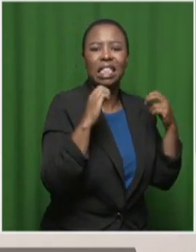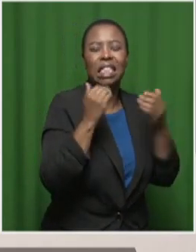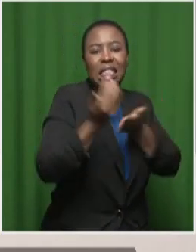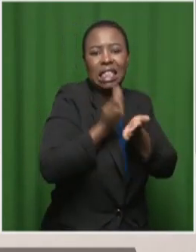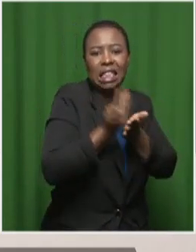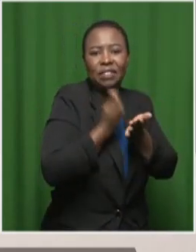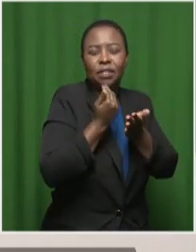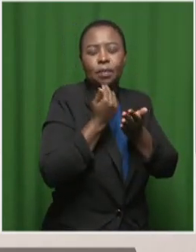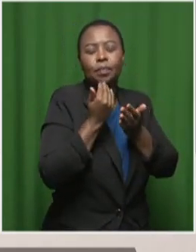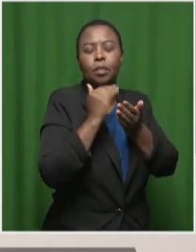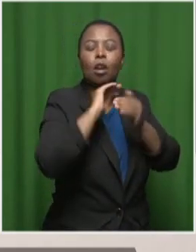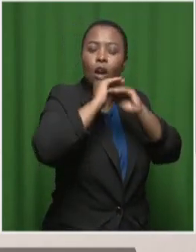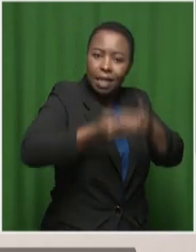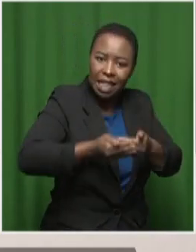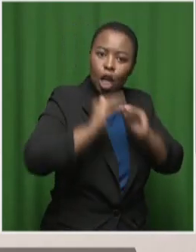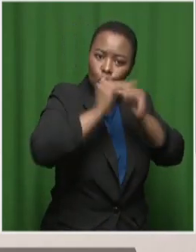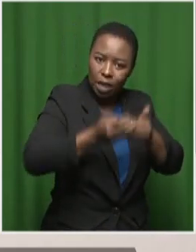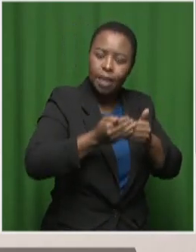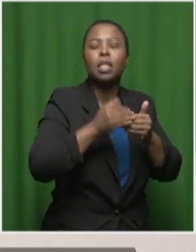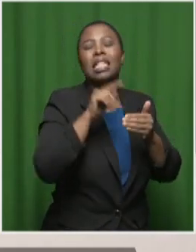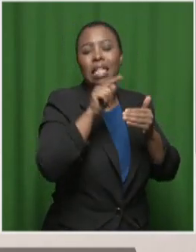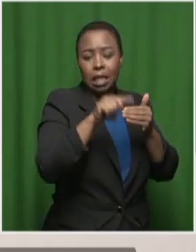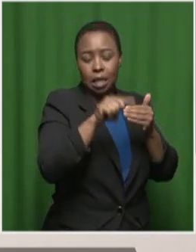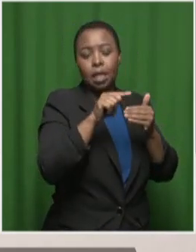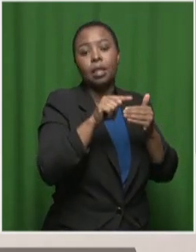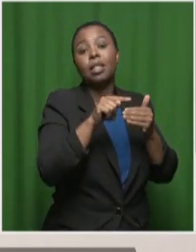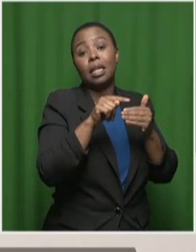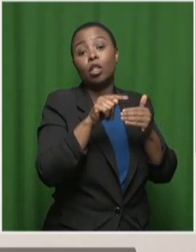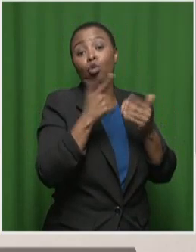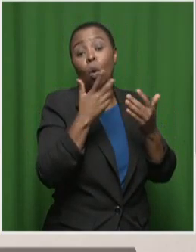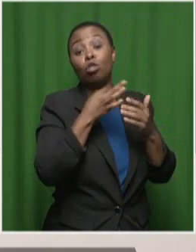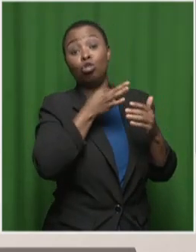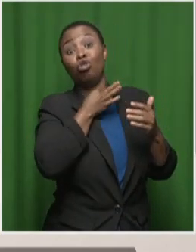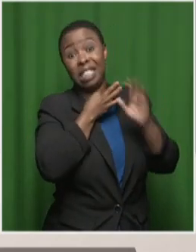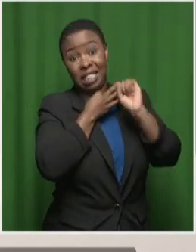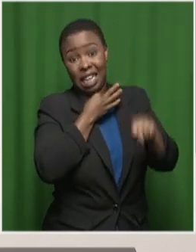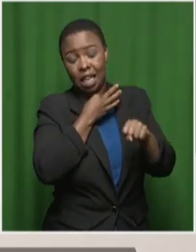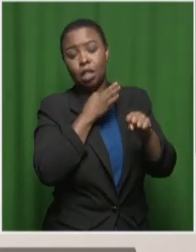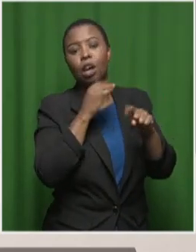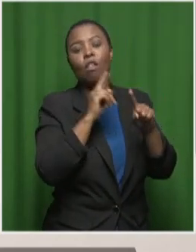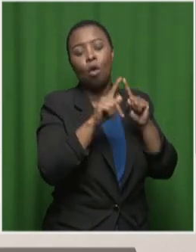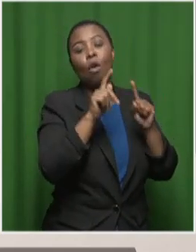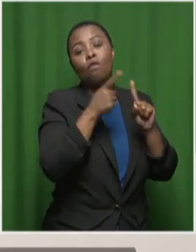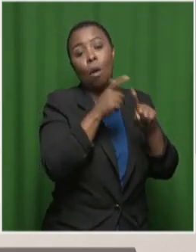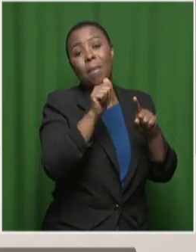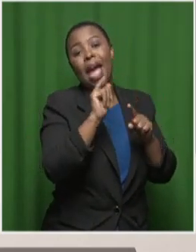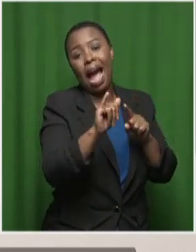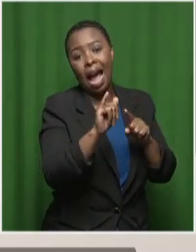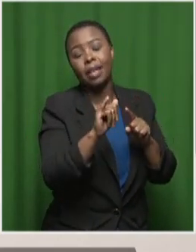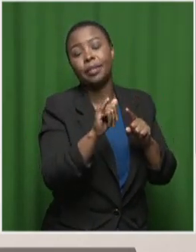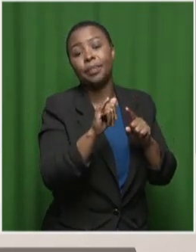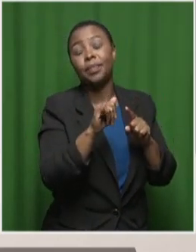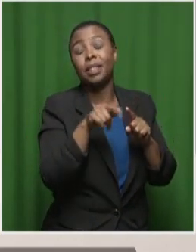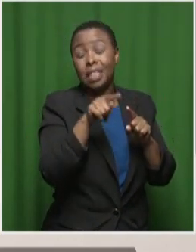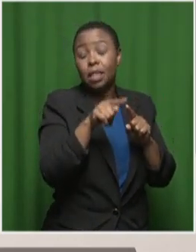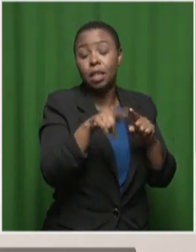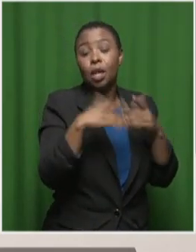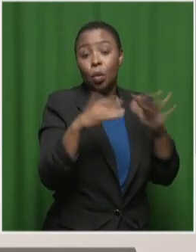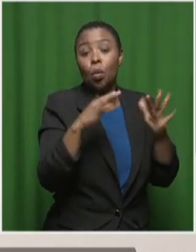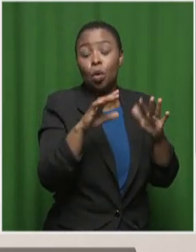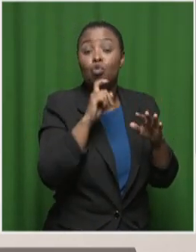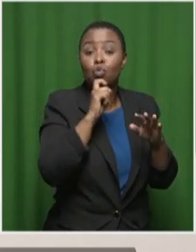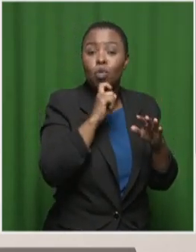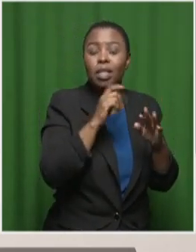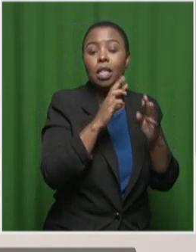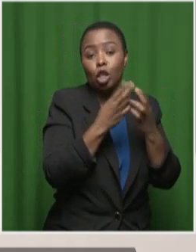counter that threat. In fact, the tools that are available to address those threats from AI are quite powerful. And it